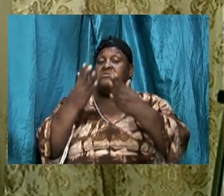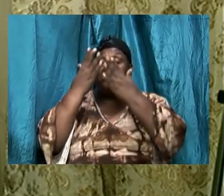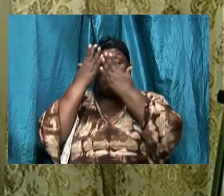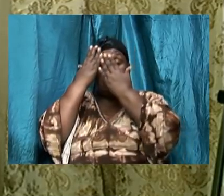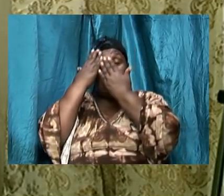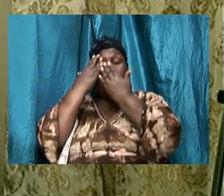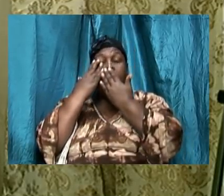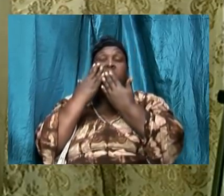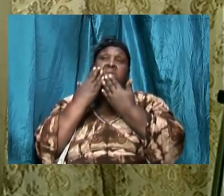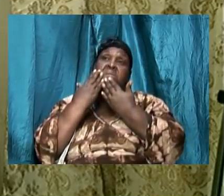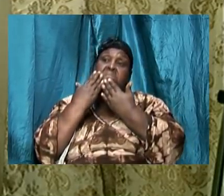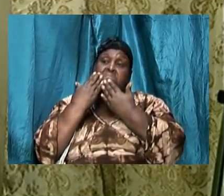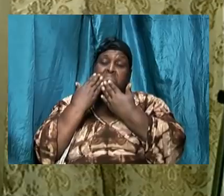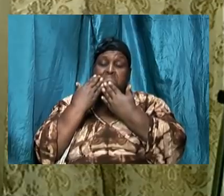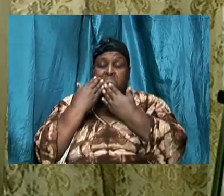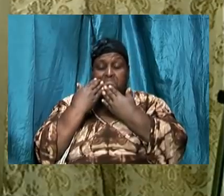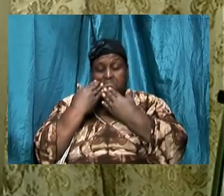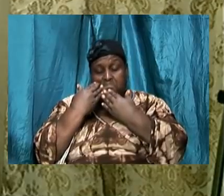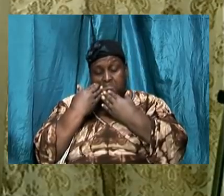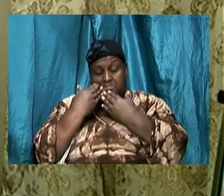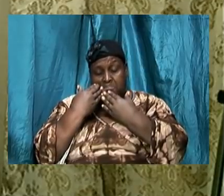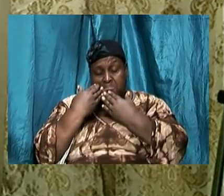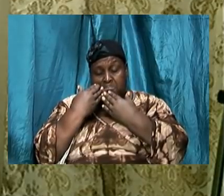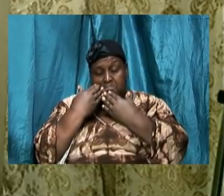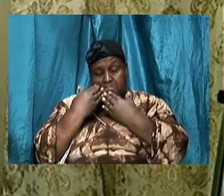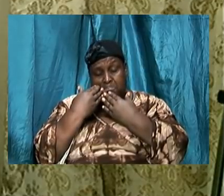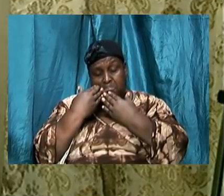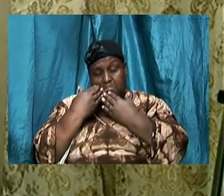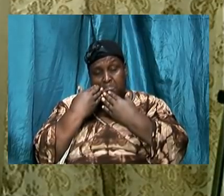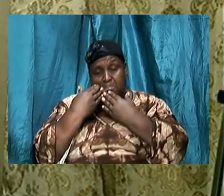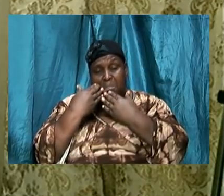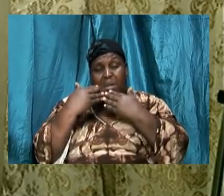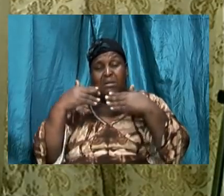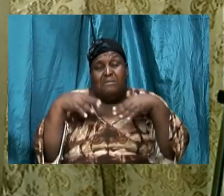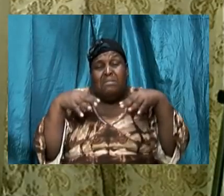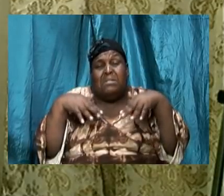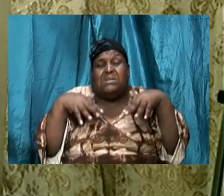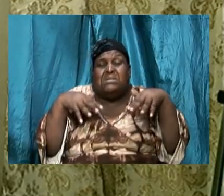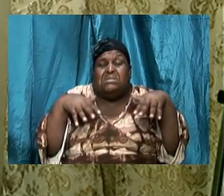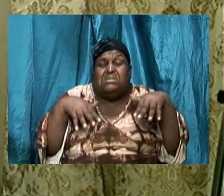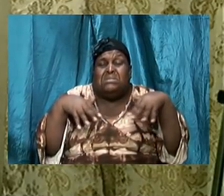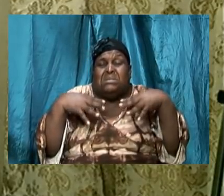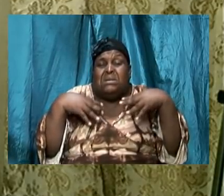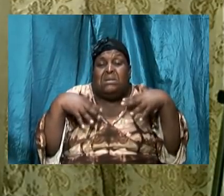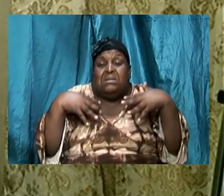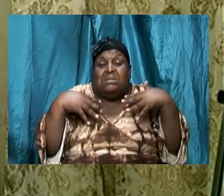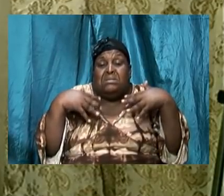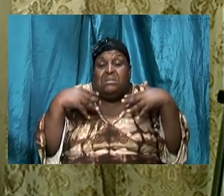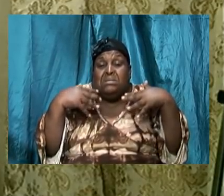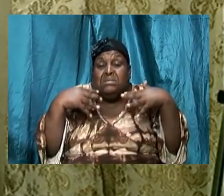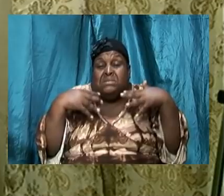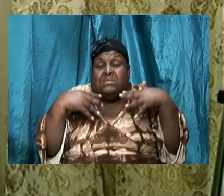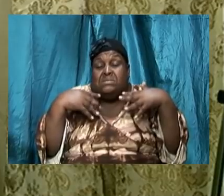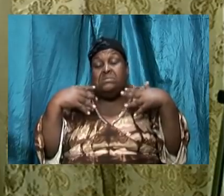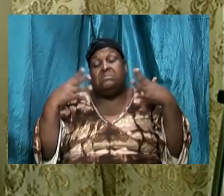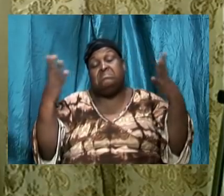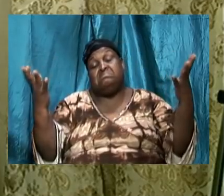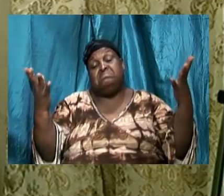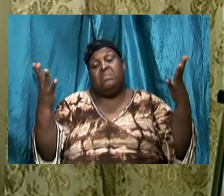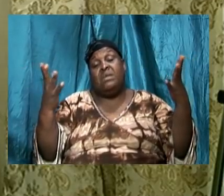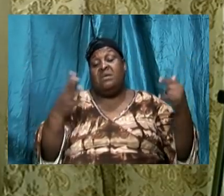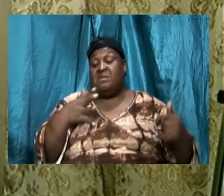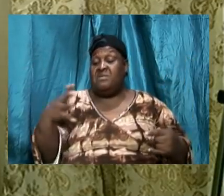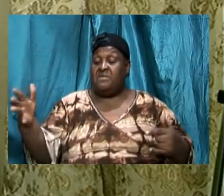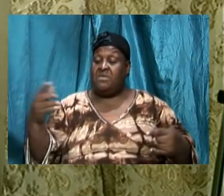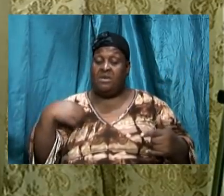So they heard and let me just, I might interject here. The things that